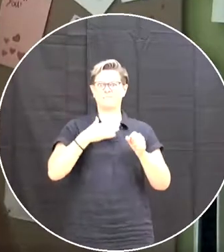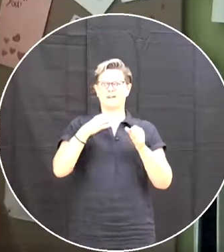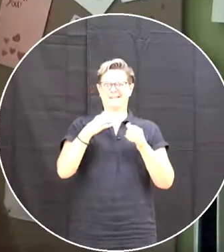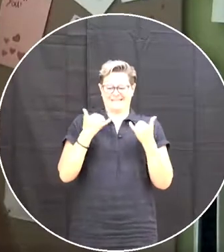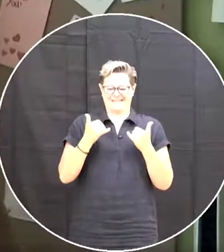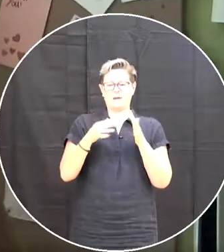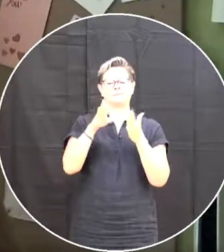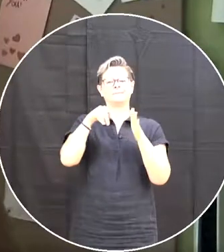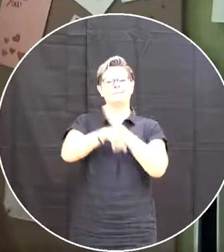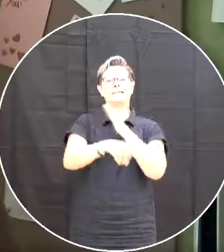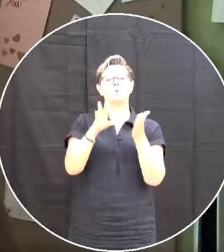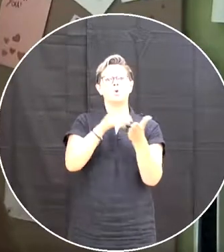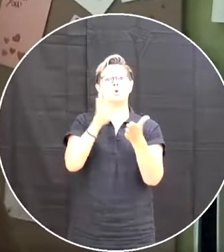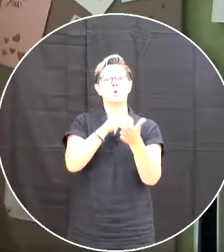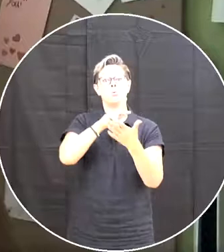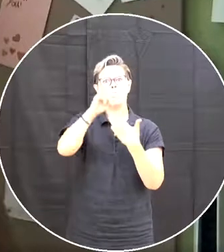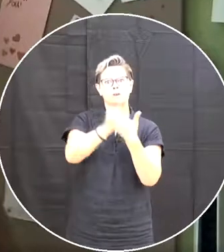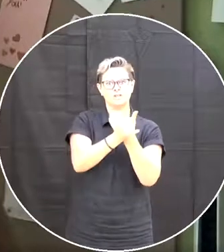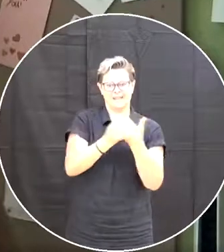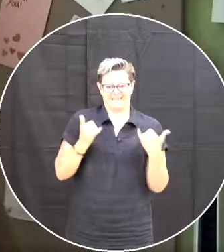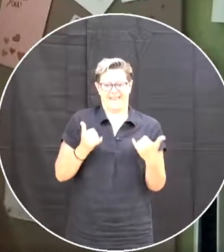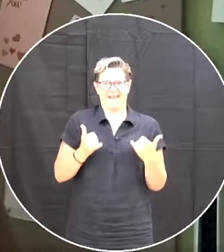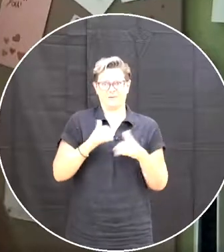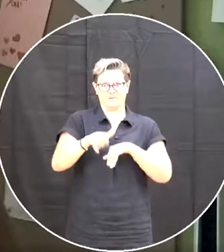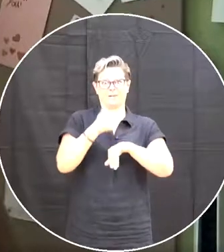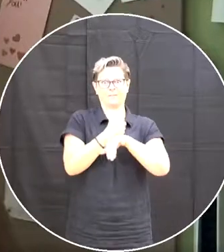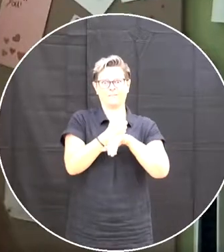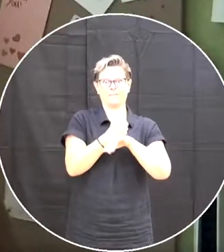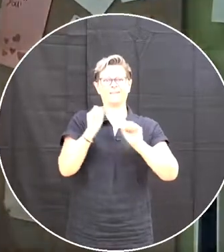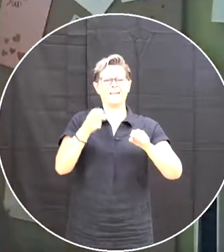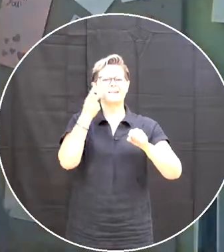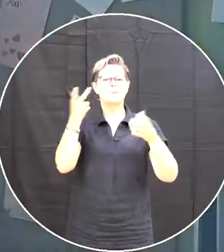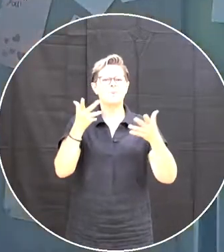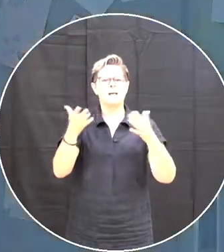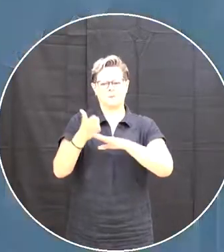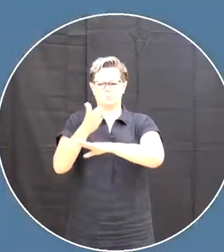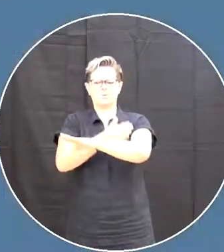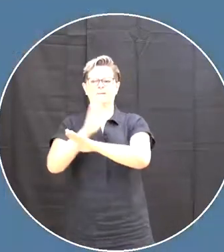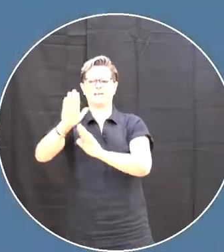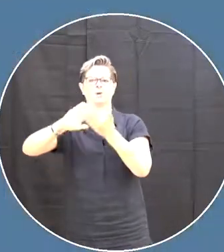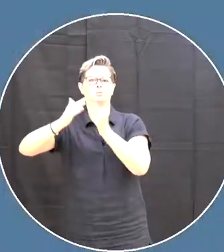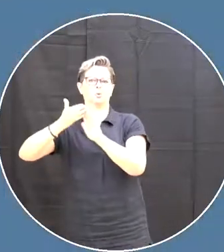our current deep learning project Which is on improving the community